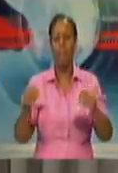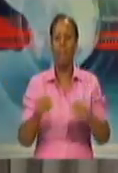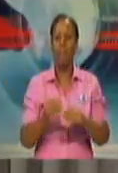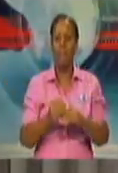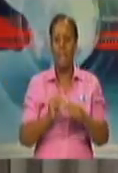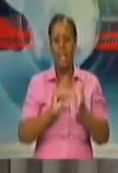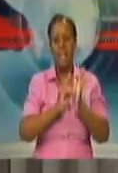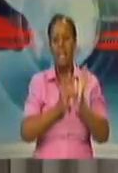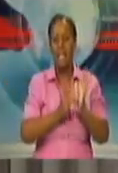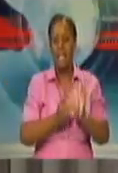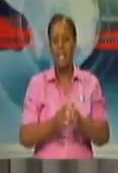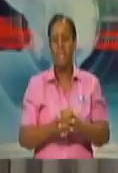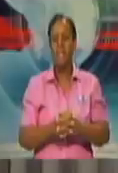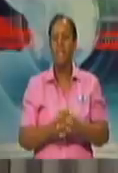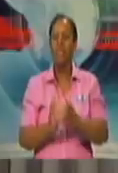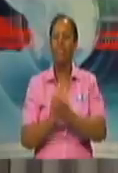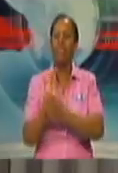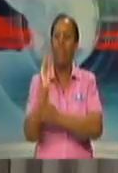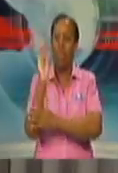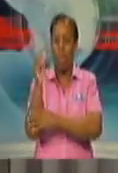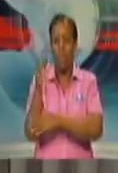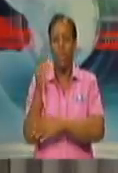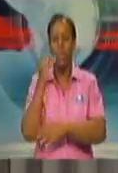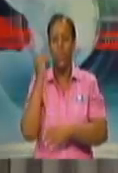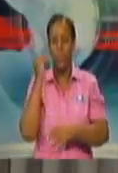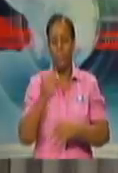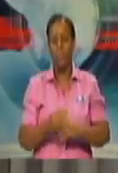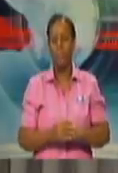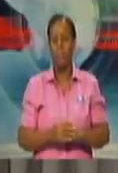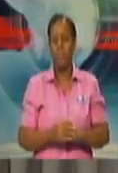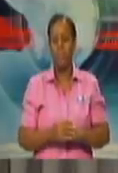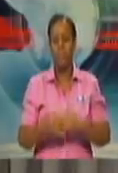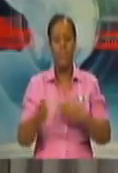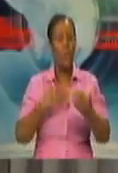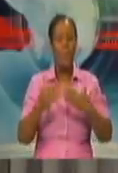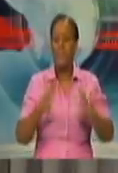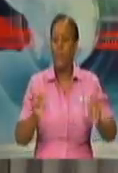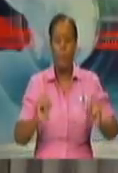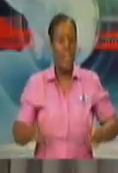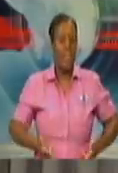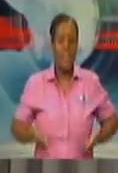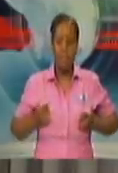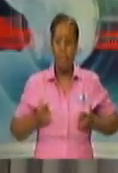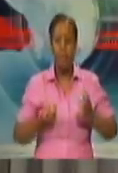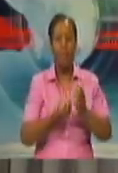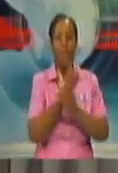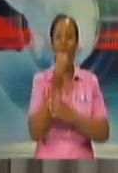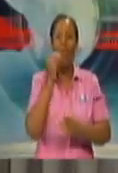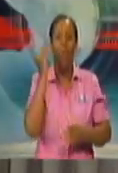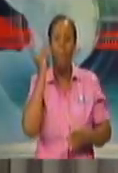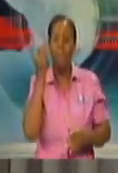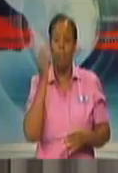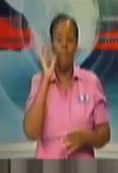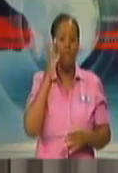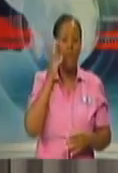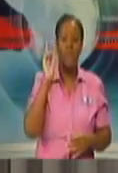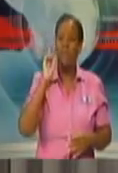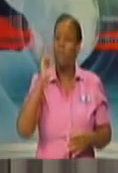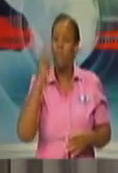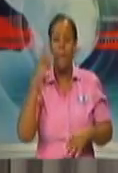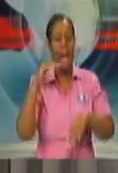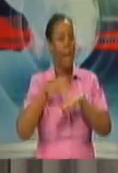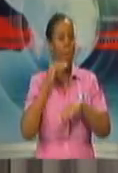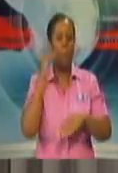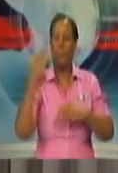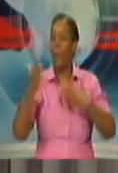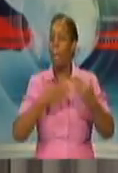in Woodbrook, you know, get a lily frame and start growing your things without having to go into the ground. You can do things on your porch. So